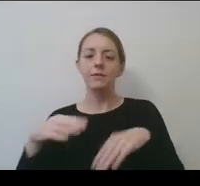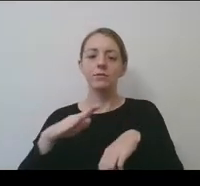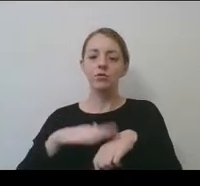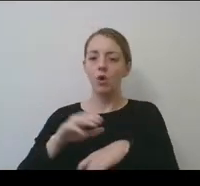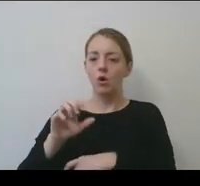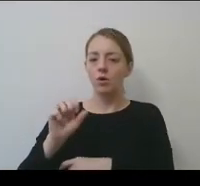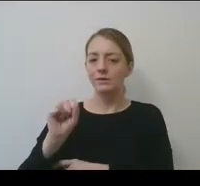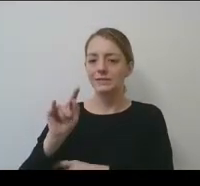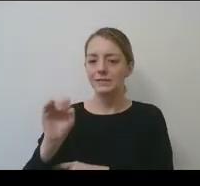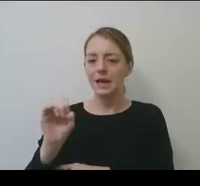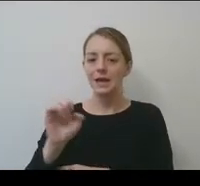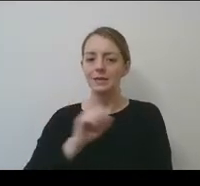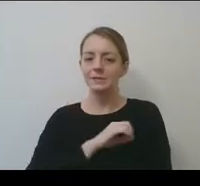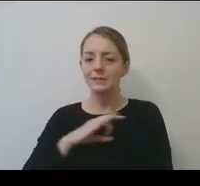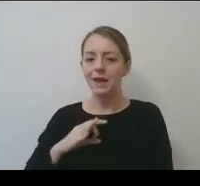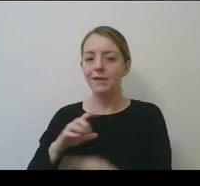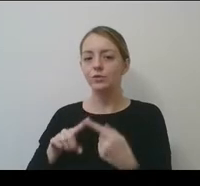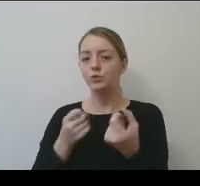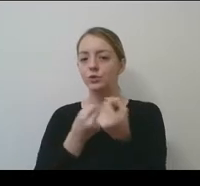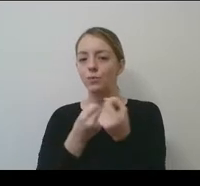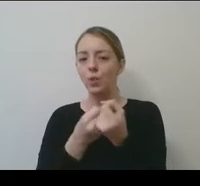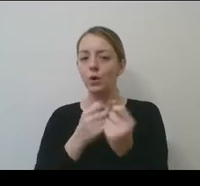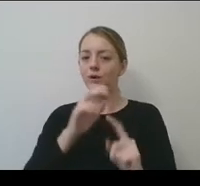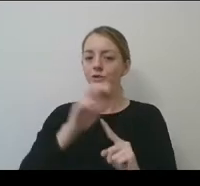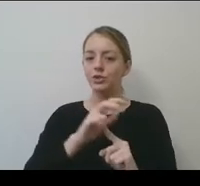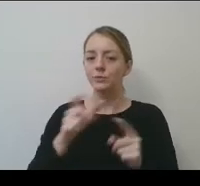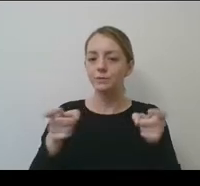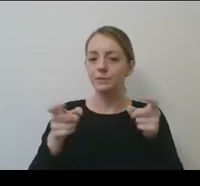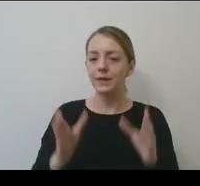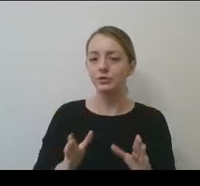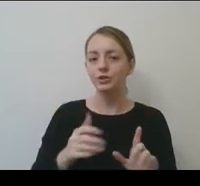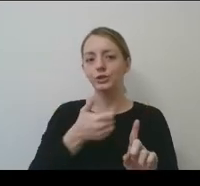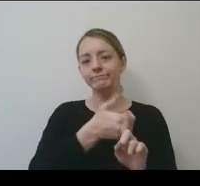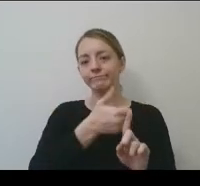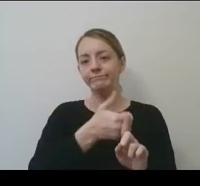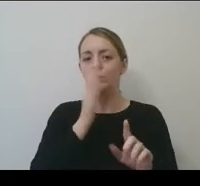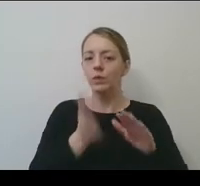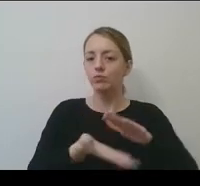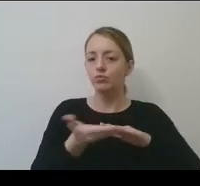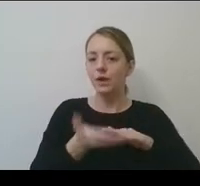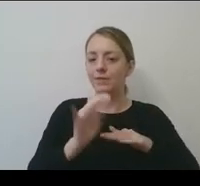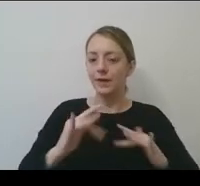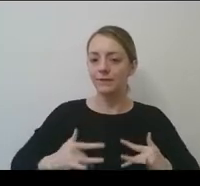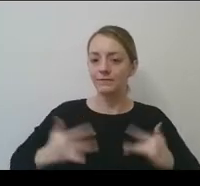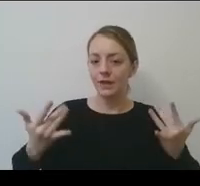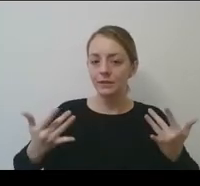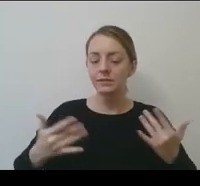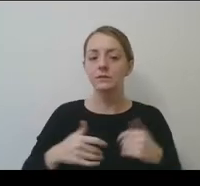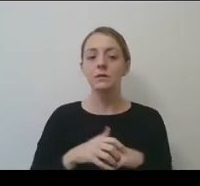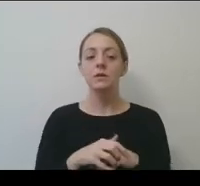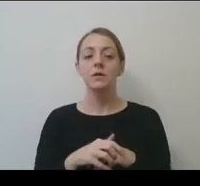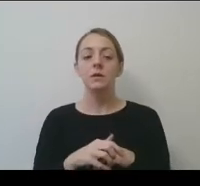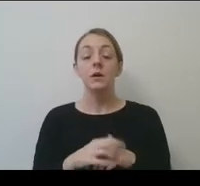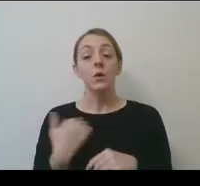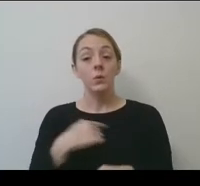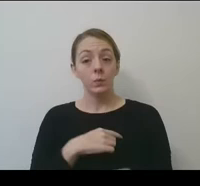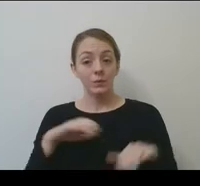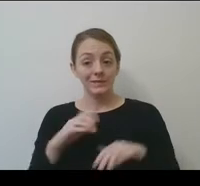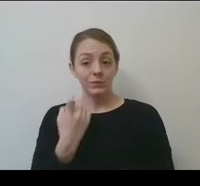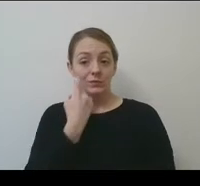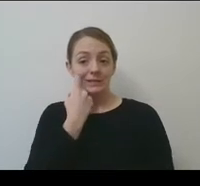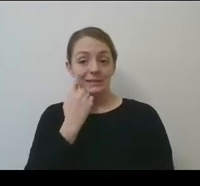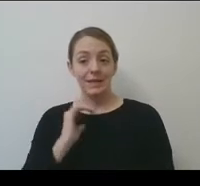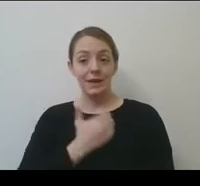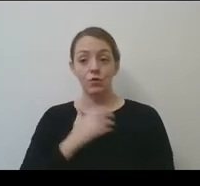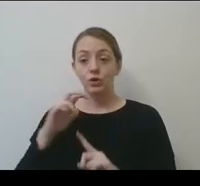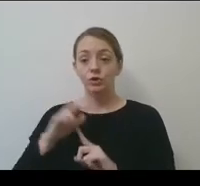to support, um, our championship manager, who would be the running the event itself. And the other thing that we've done recently with our championship staff is